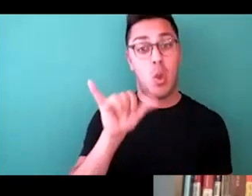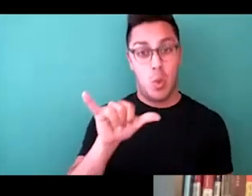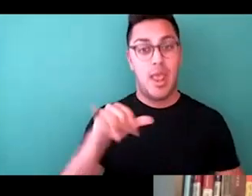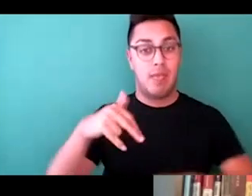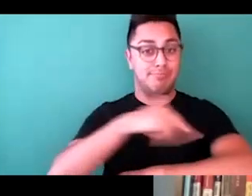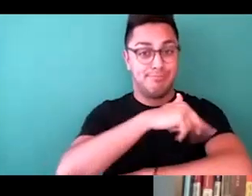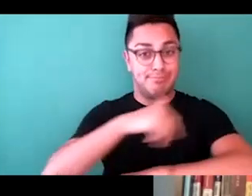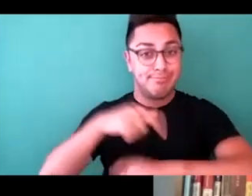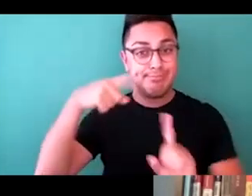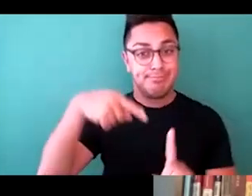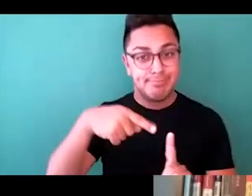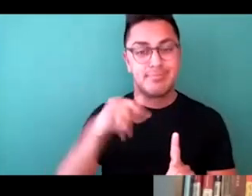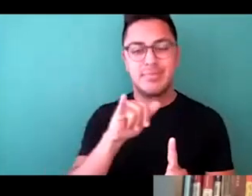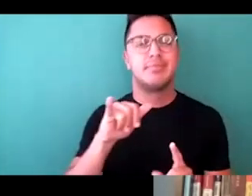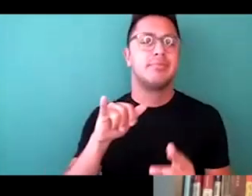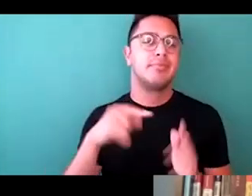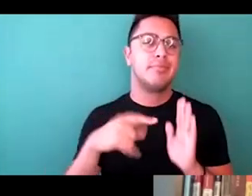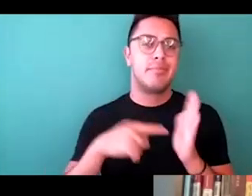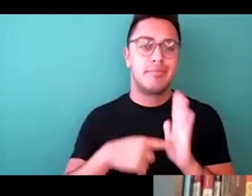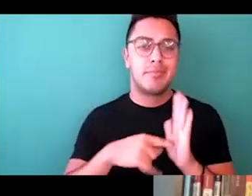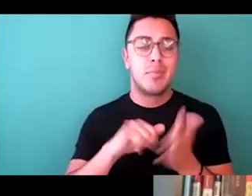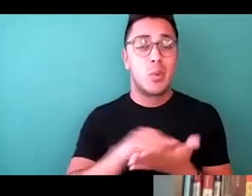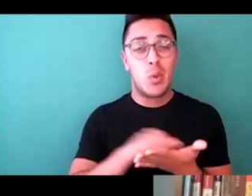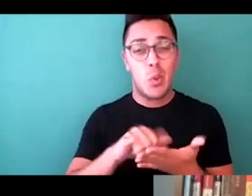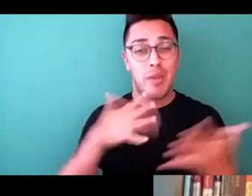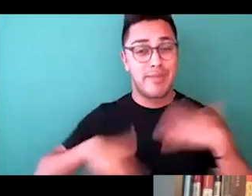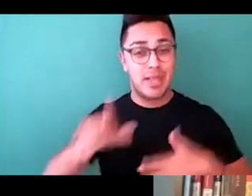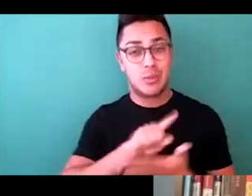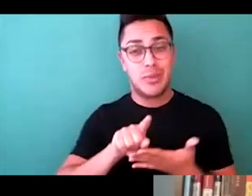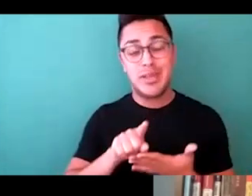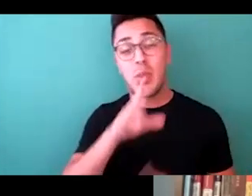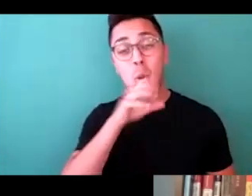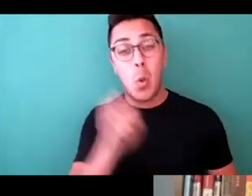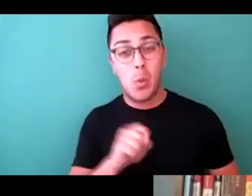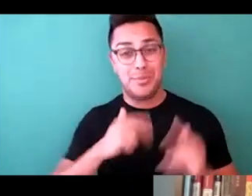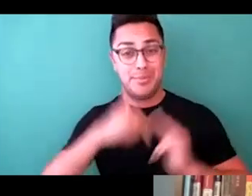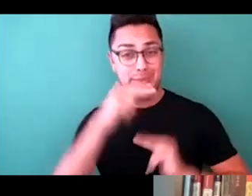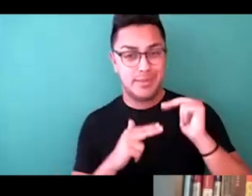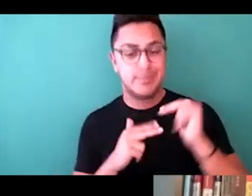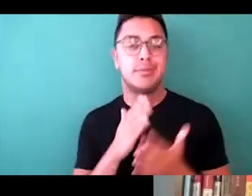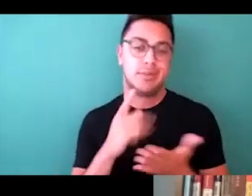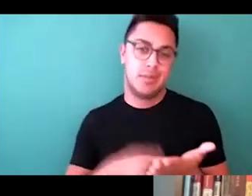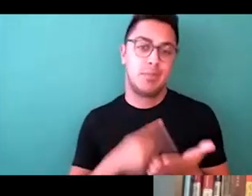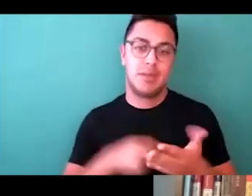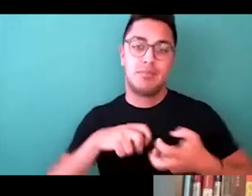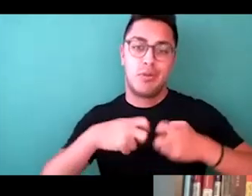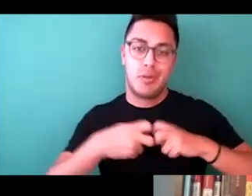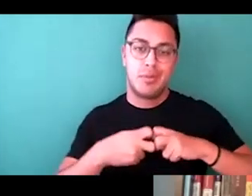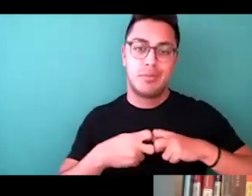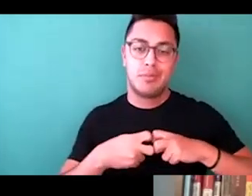New York Fashion Week, the old buildings in New York can sometimes be problematic, so starting with